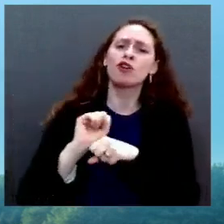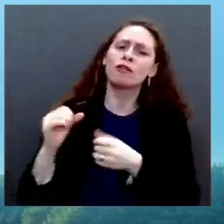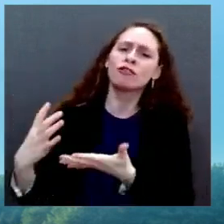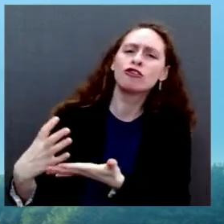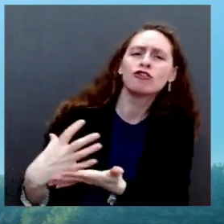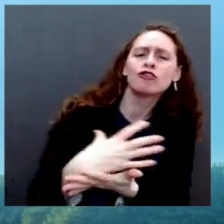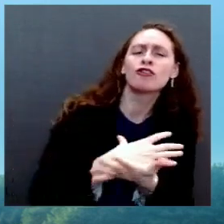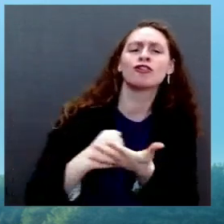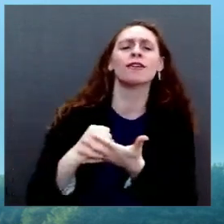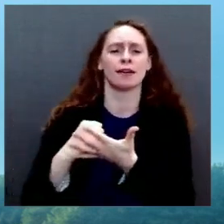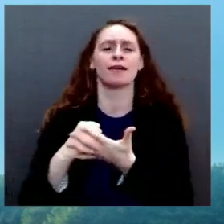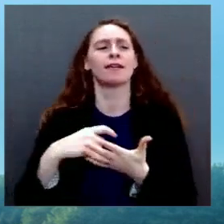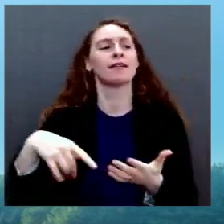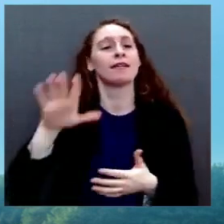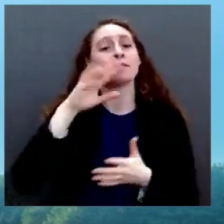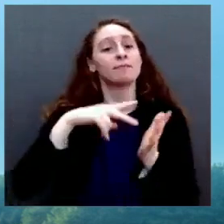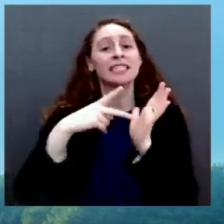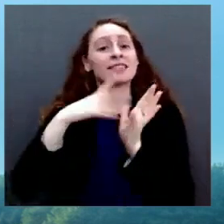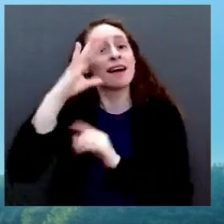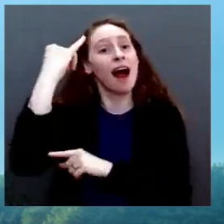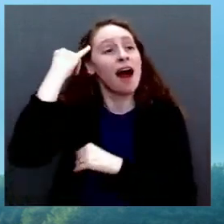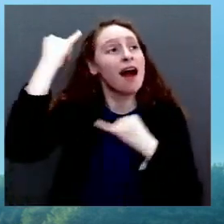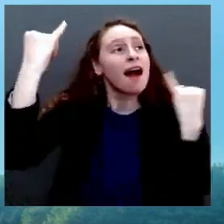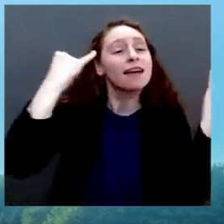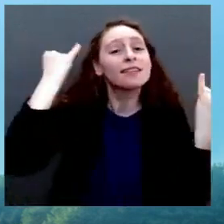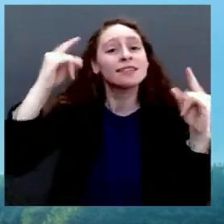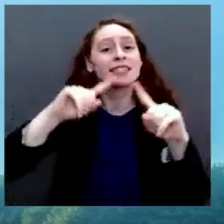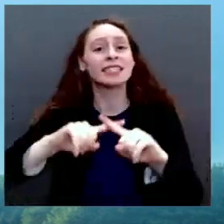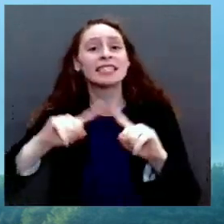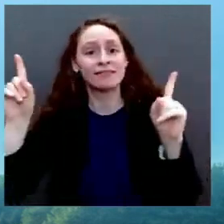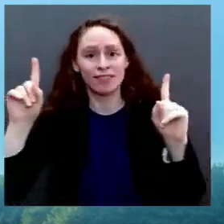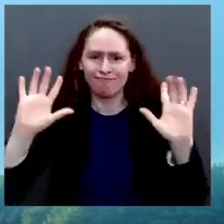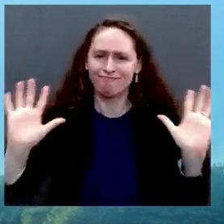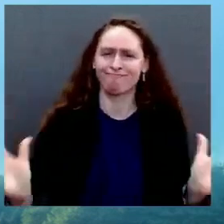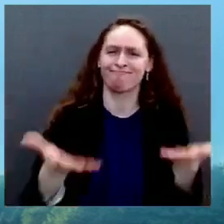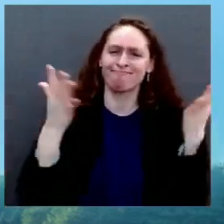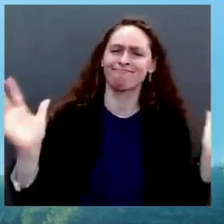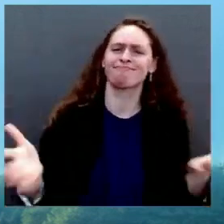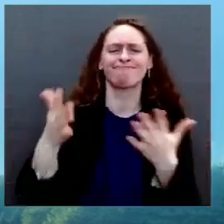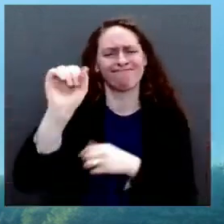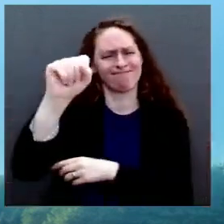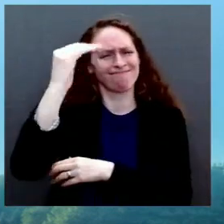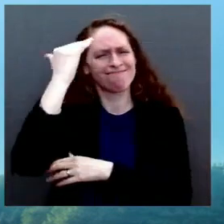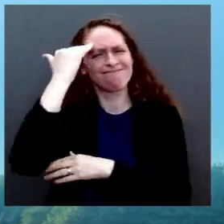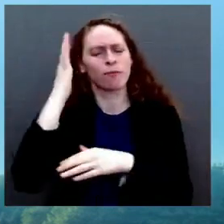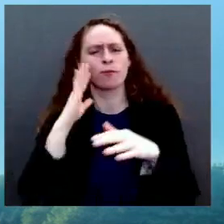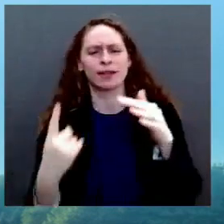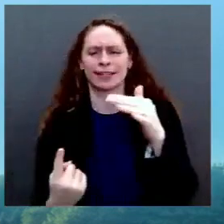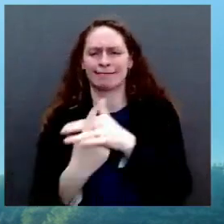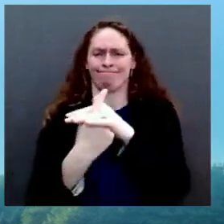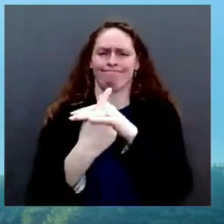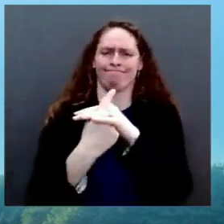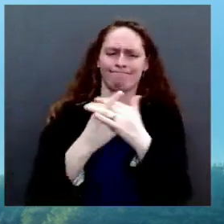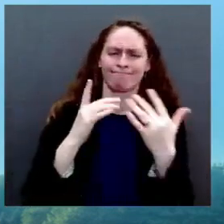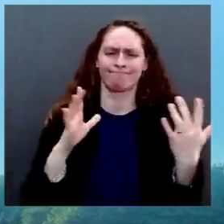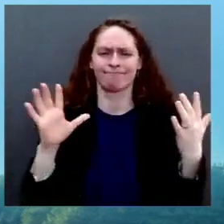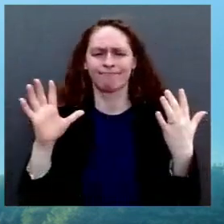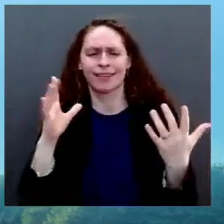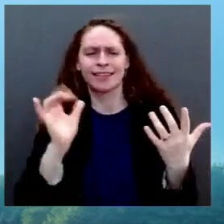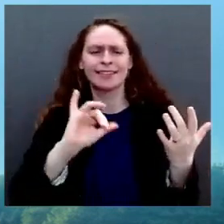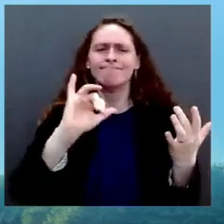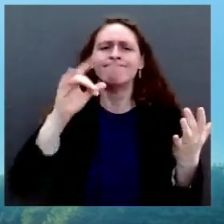we face. And we have challenges, including the cost and prices that people have to pay. We've already laid out three-